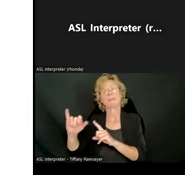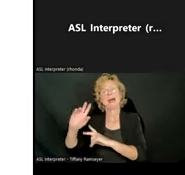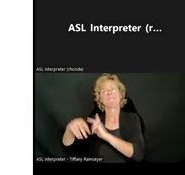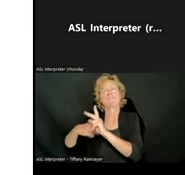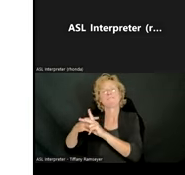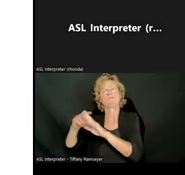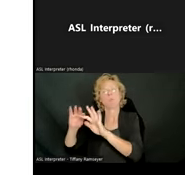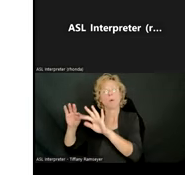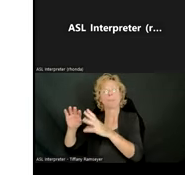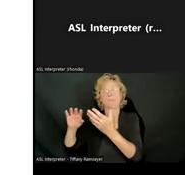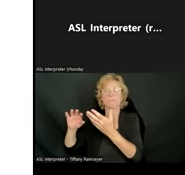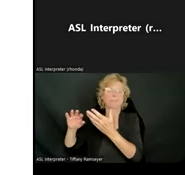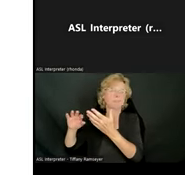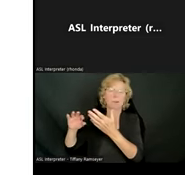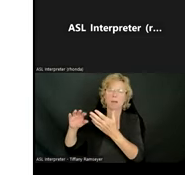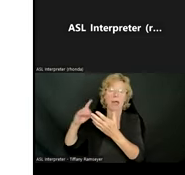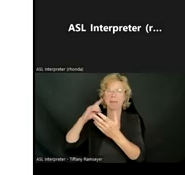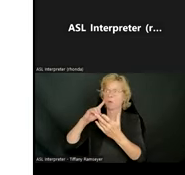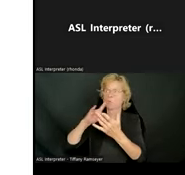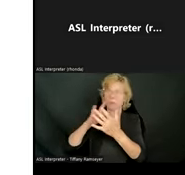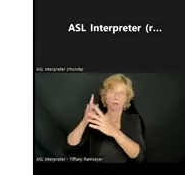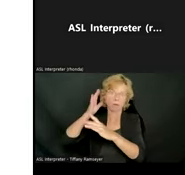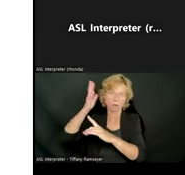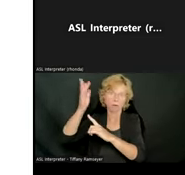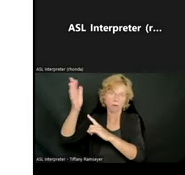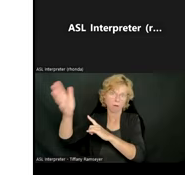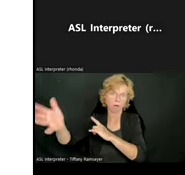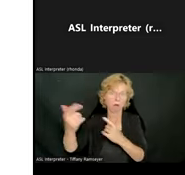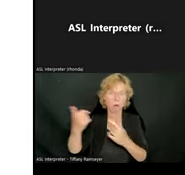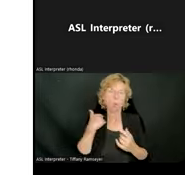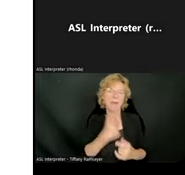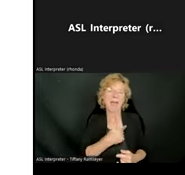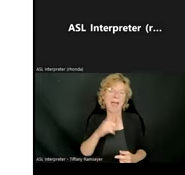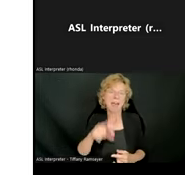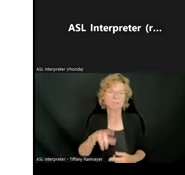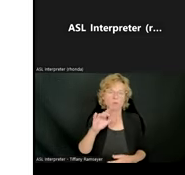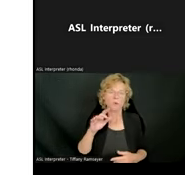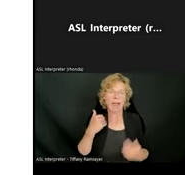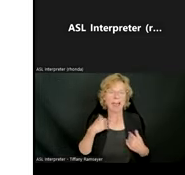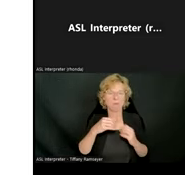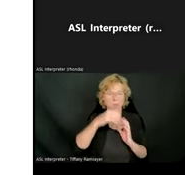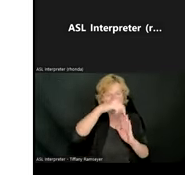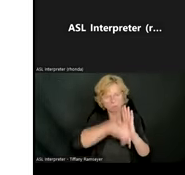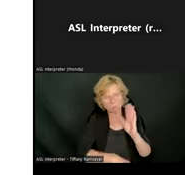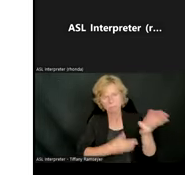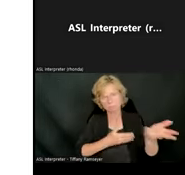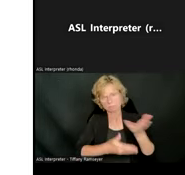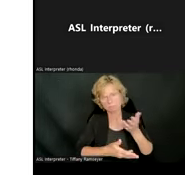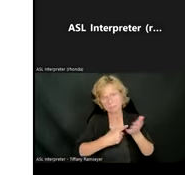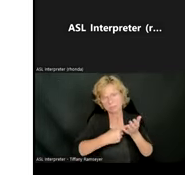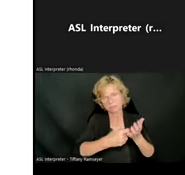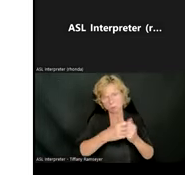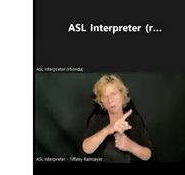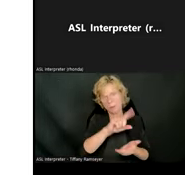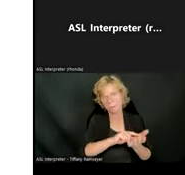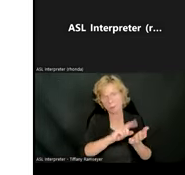you know, we need to have a more integrated conversation with those publishers to make sure. But let's say, for example, a publisher were to say, OK,